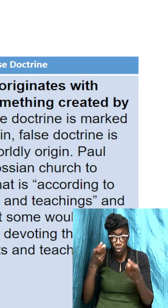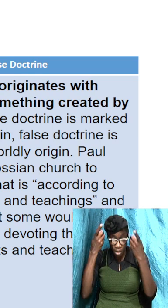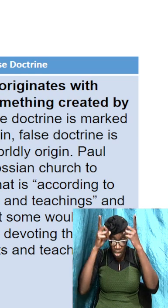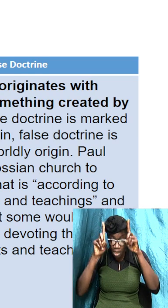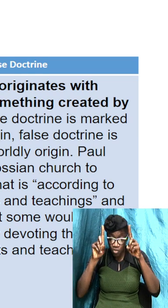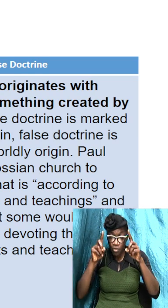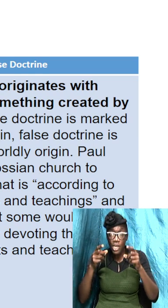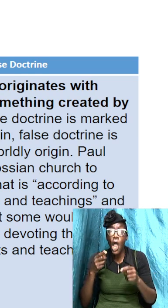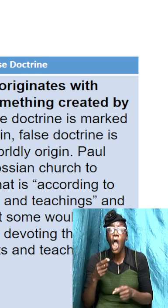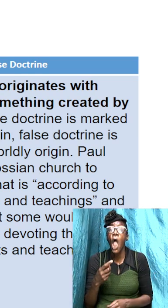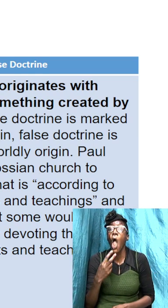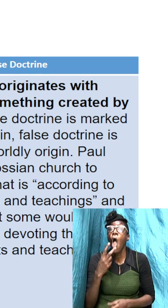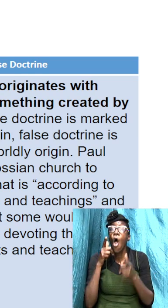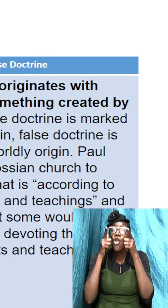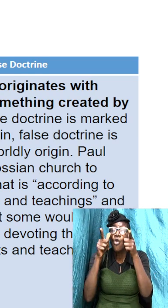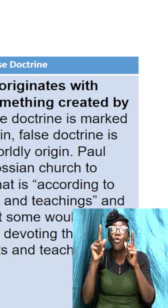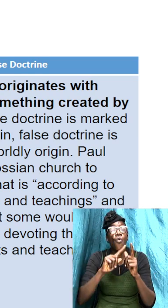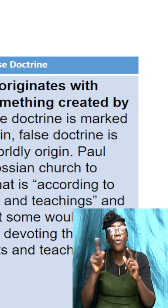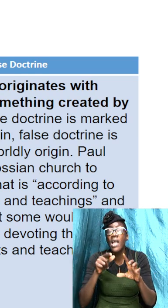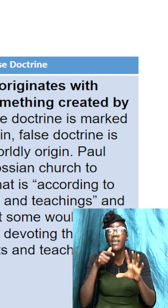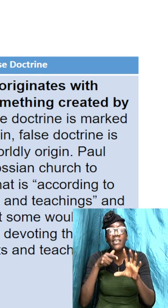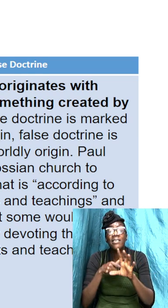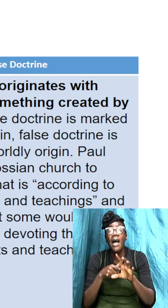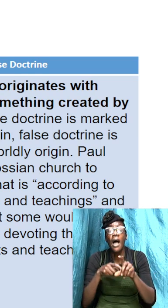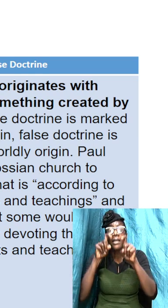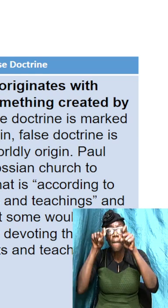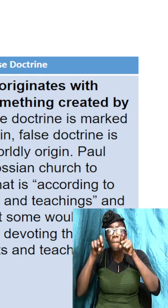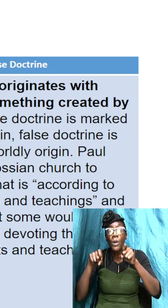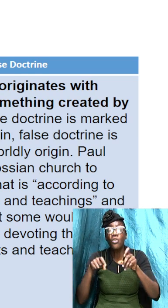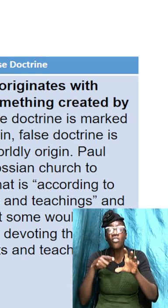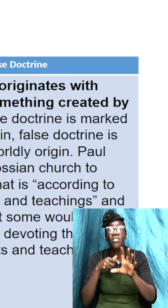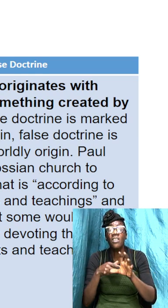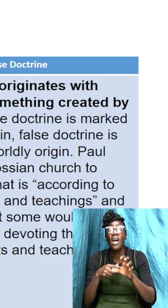originates and it must originate from God